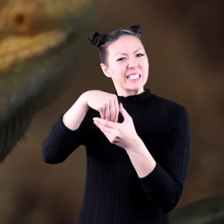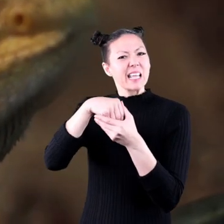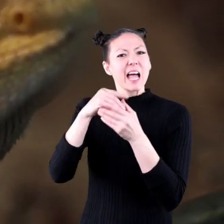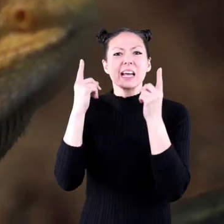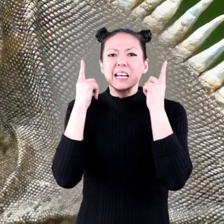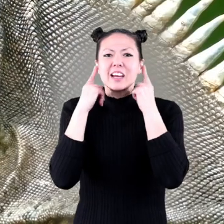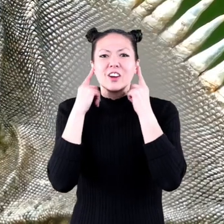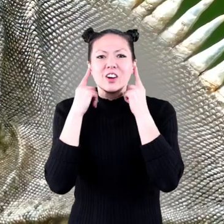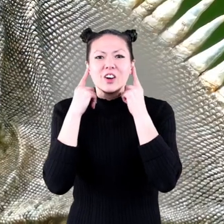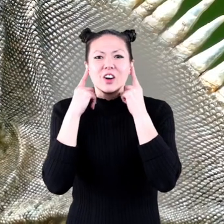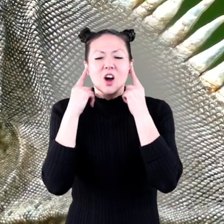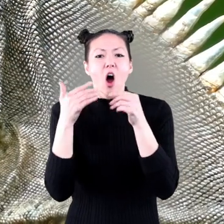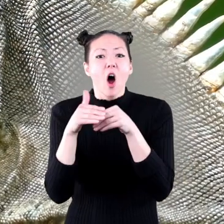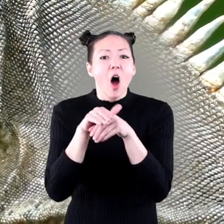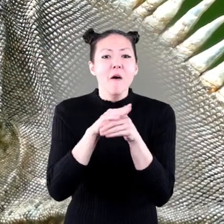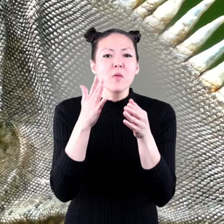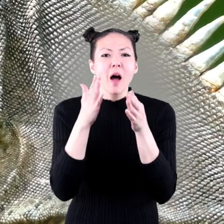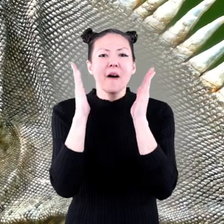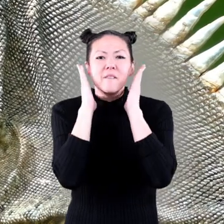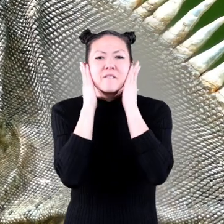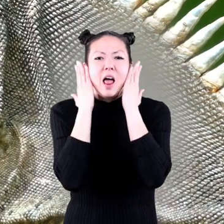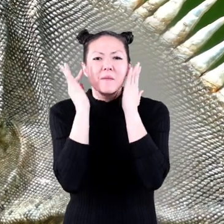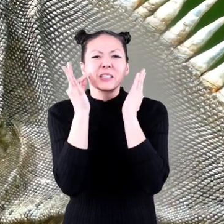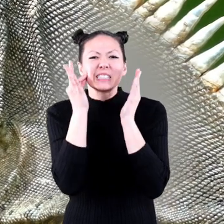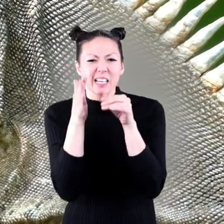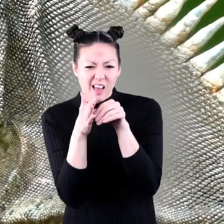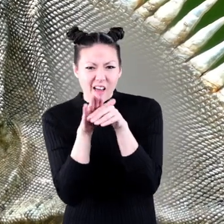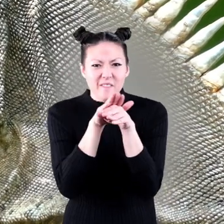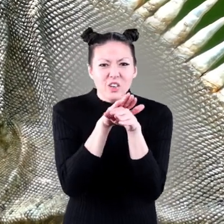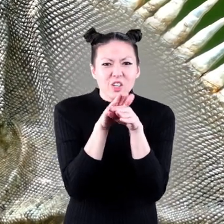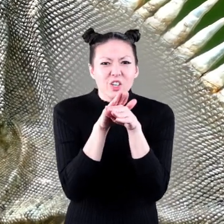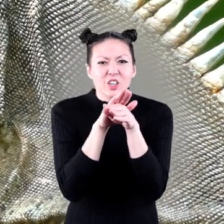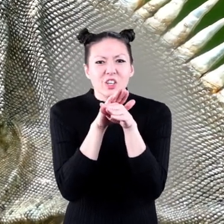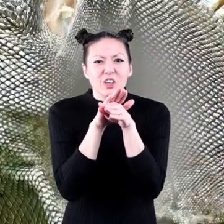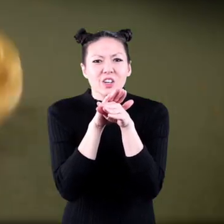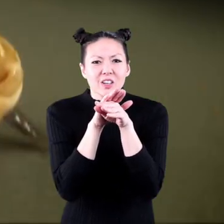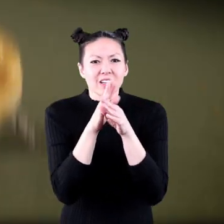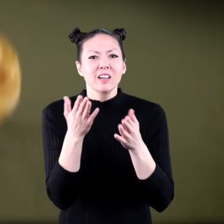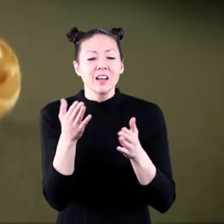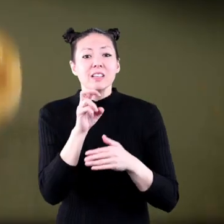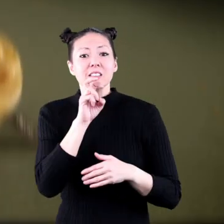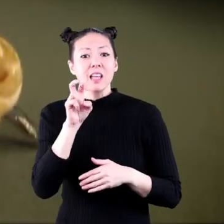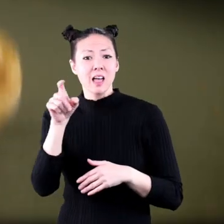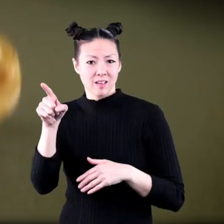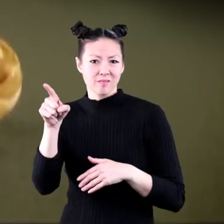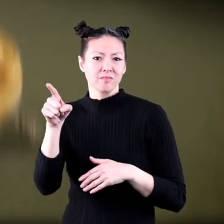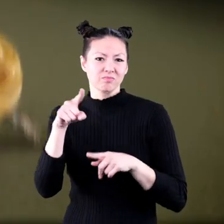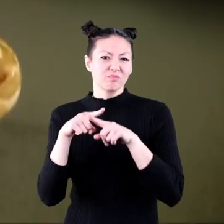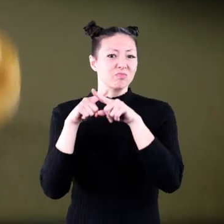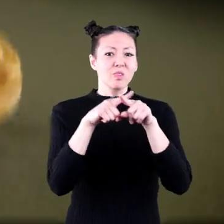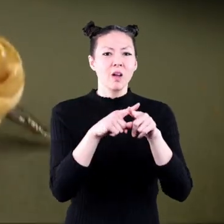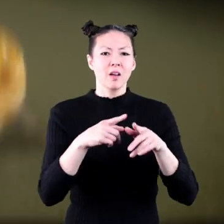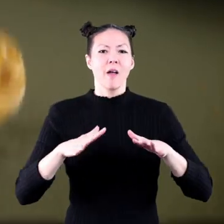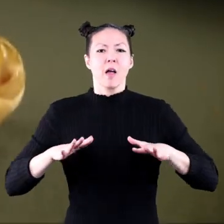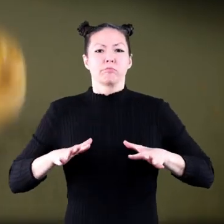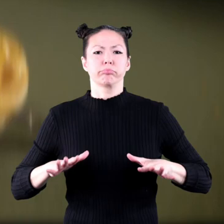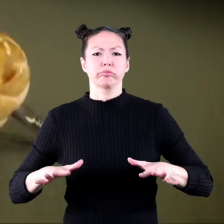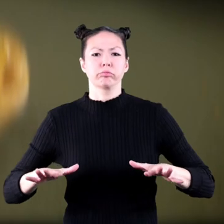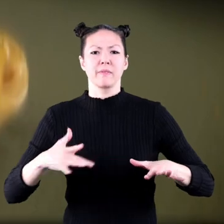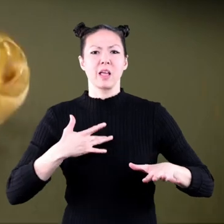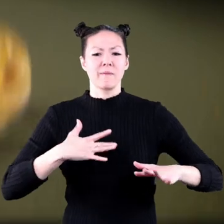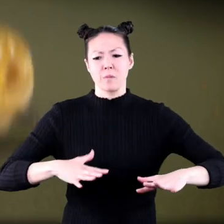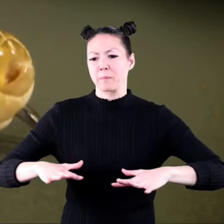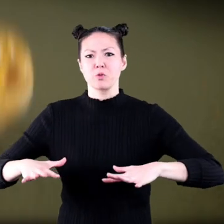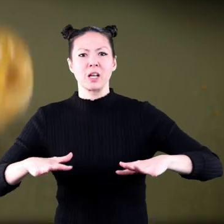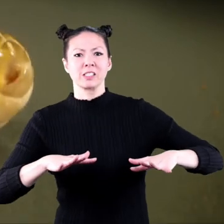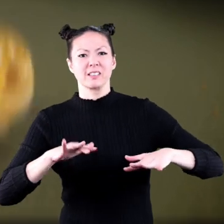ears, covered by a tiny flap of skin behind their eyes. Snakes rely largely on the vibrations